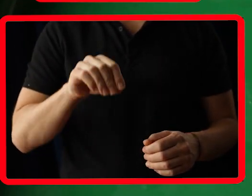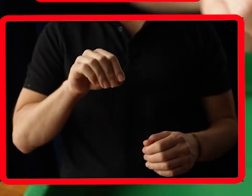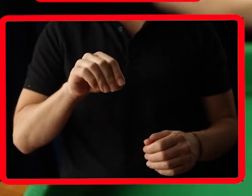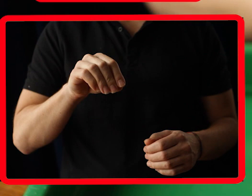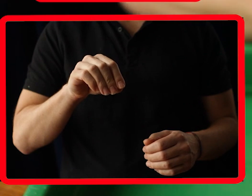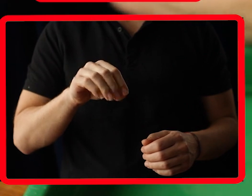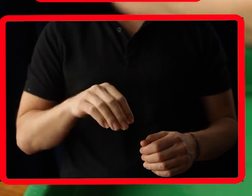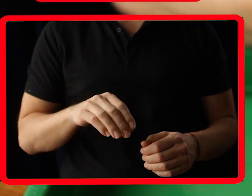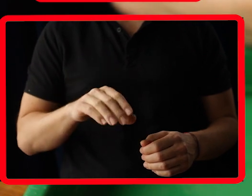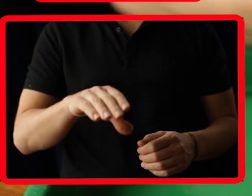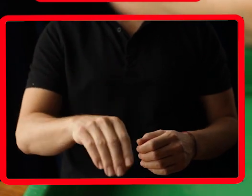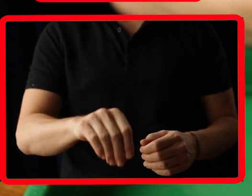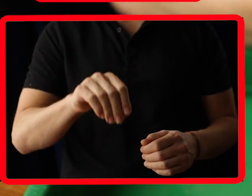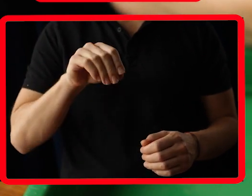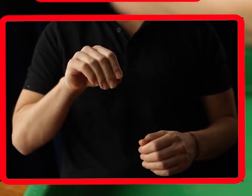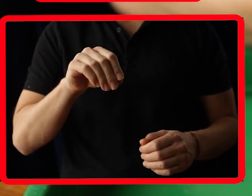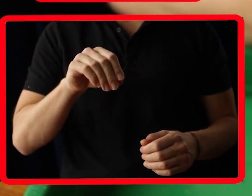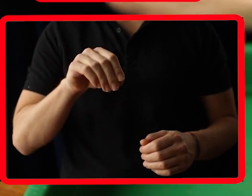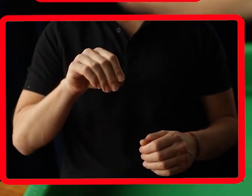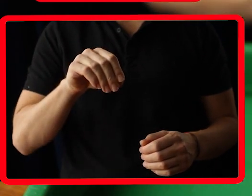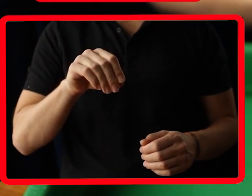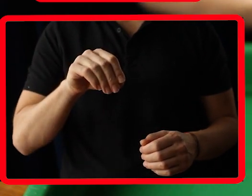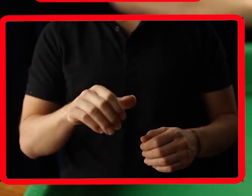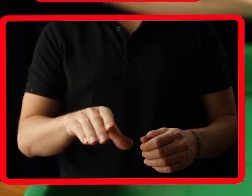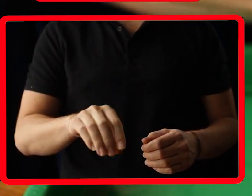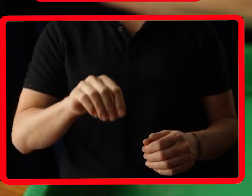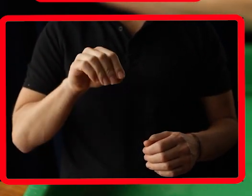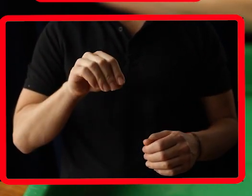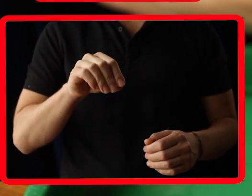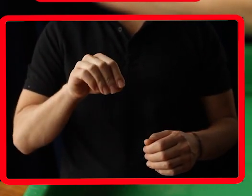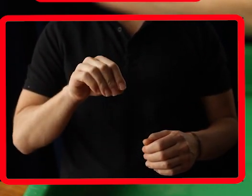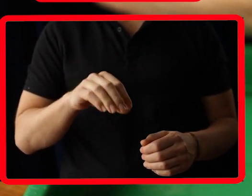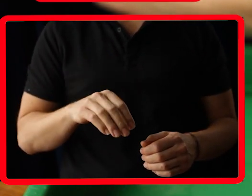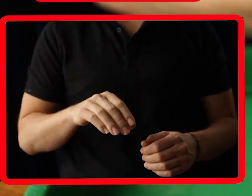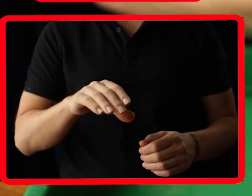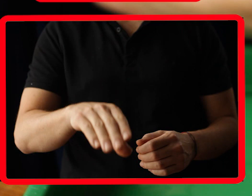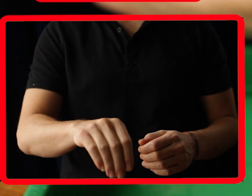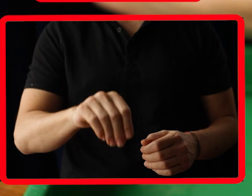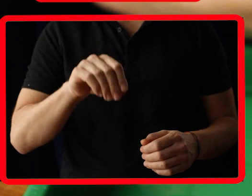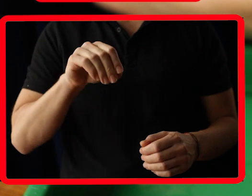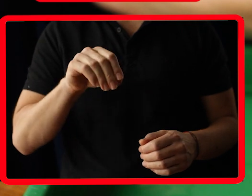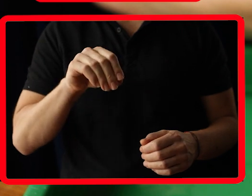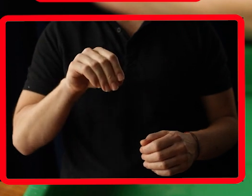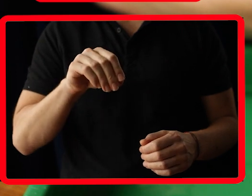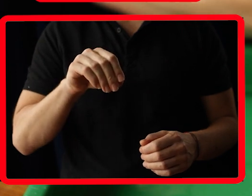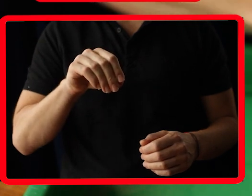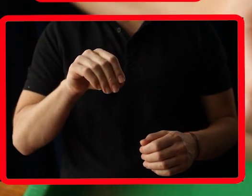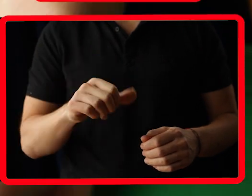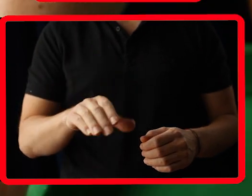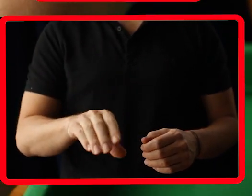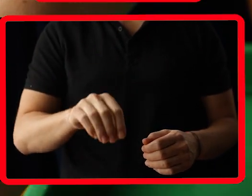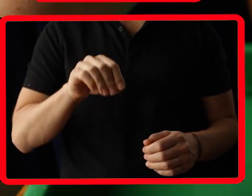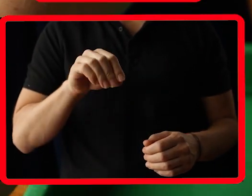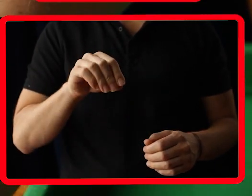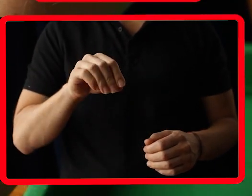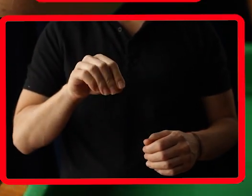we look to sabotage ice play with flavours. We can use objects of reference to communicate to